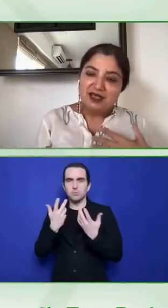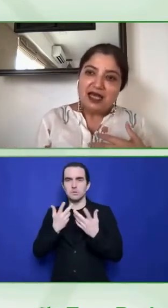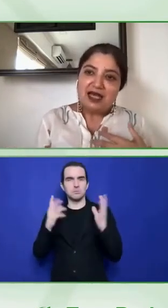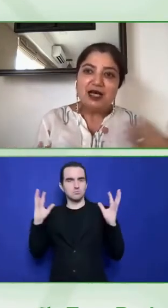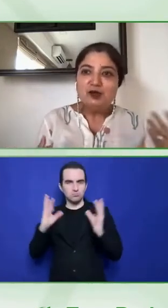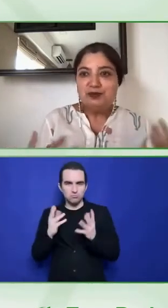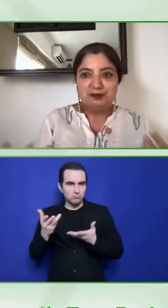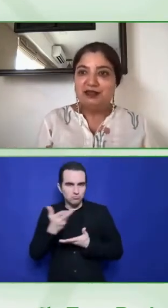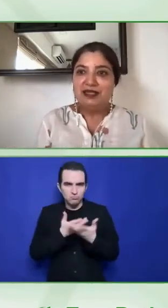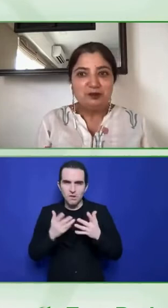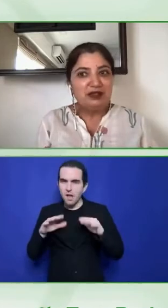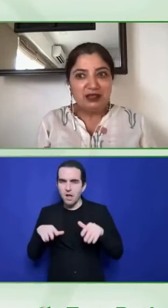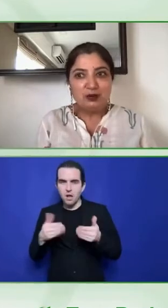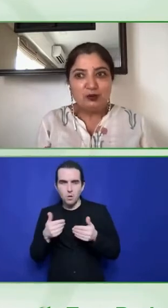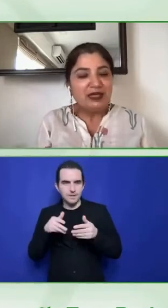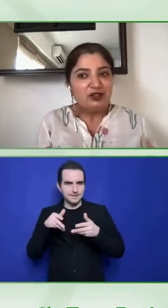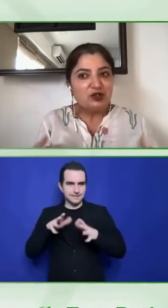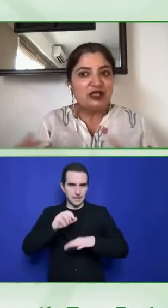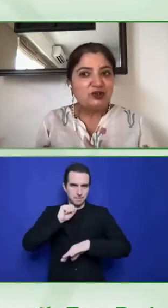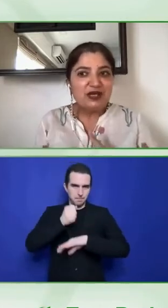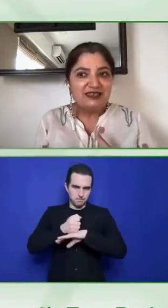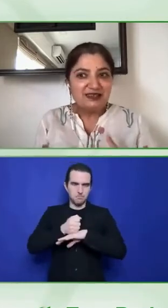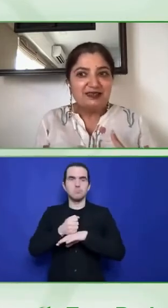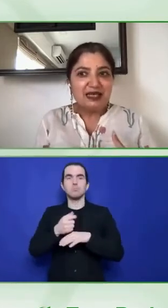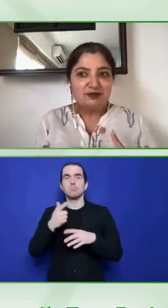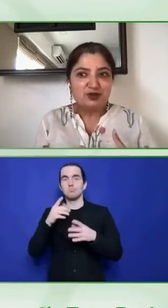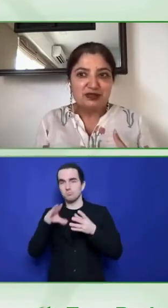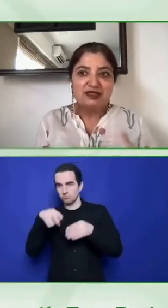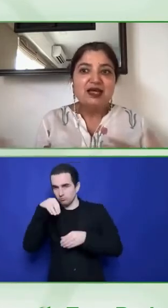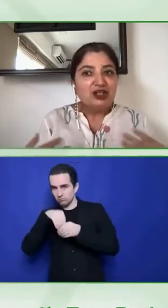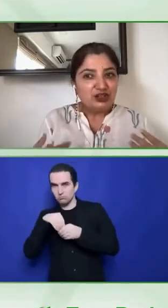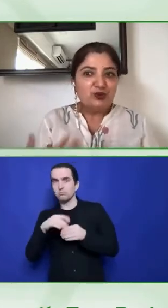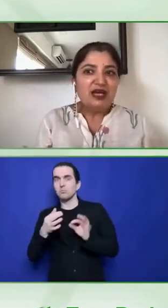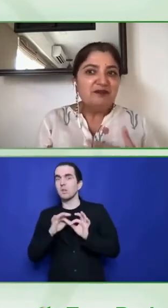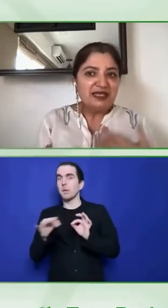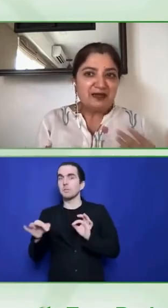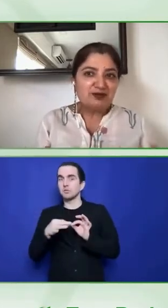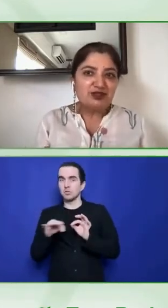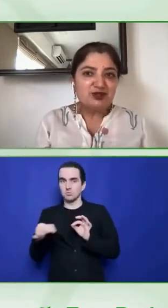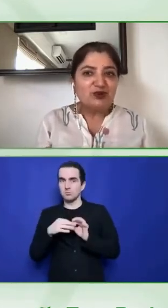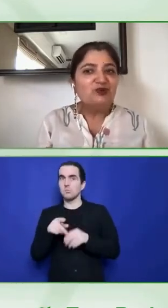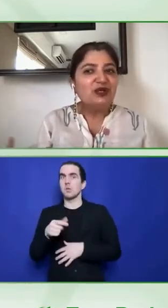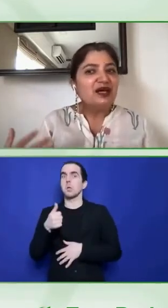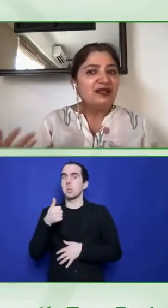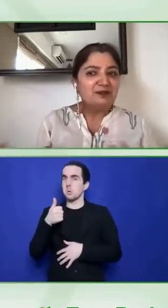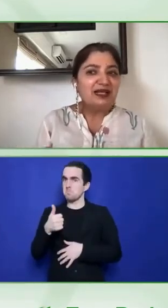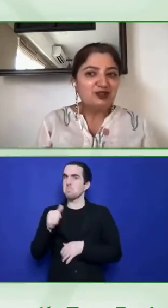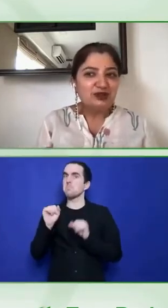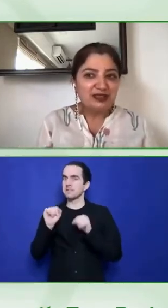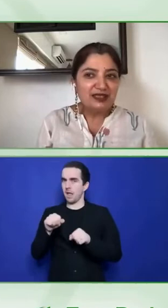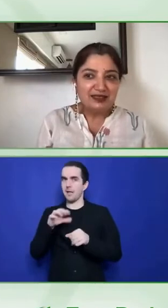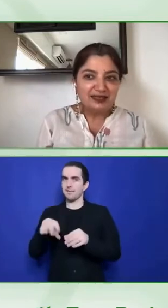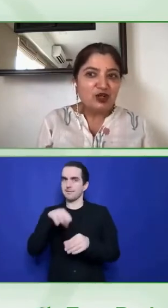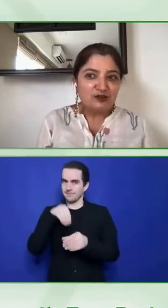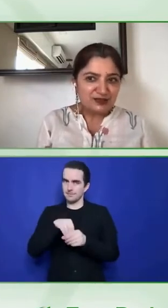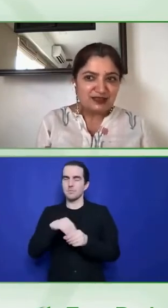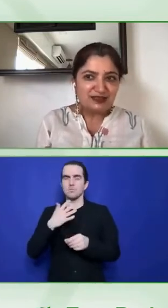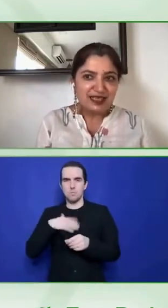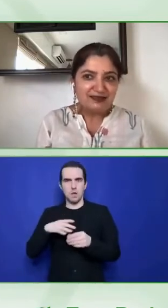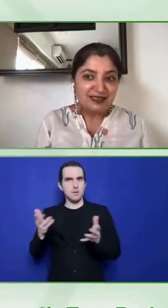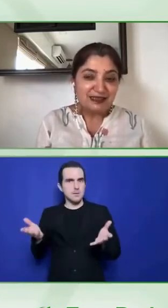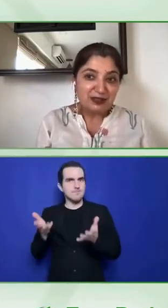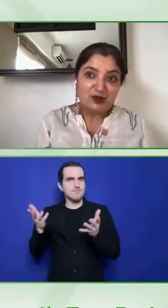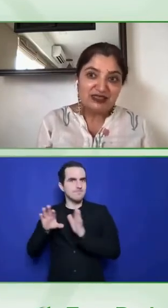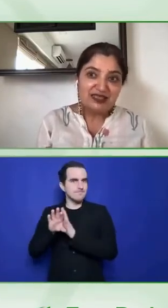accepted and how people like me, who might not otherwise need captions, do have my captions on when I am actually in